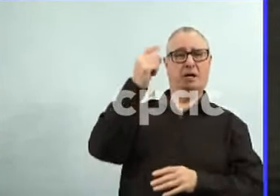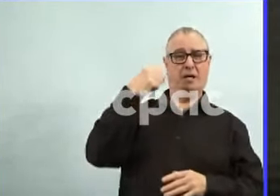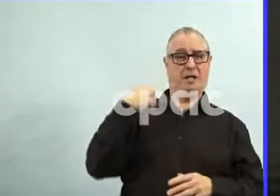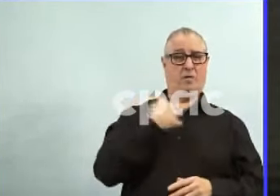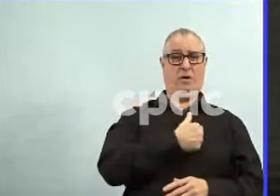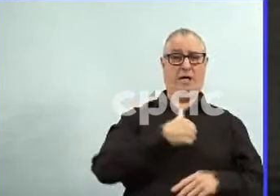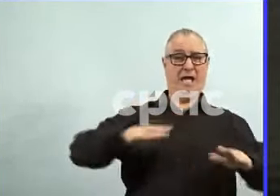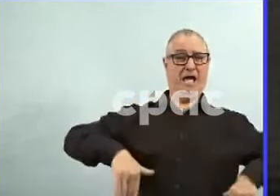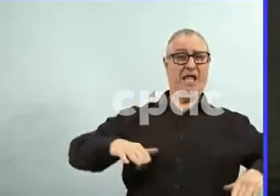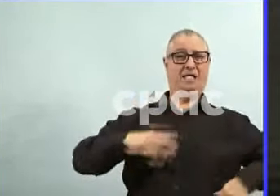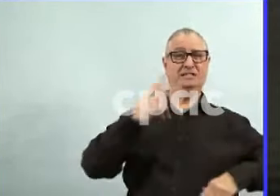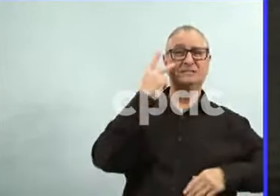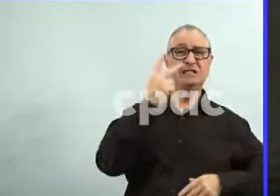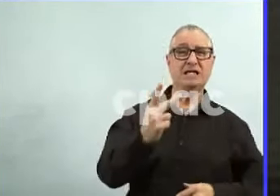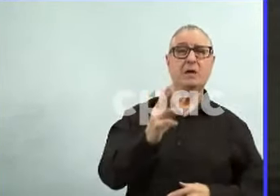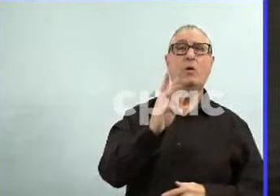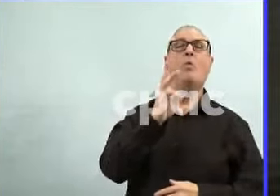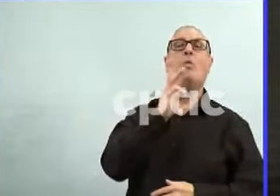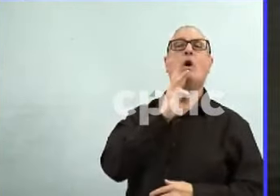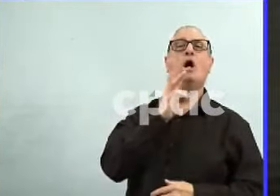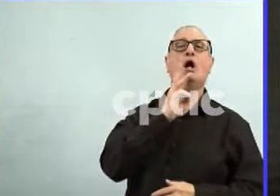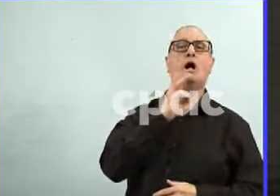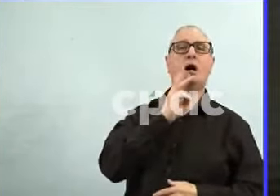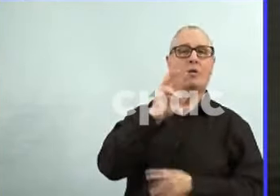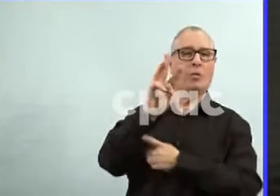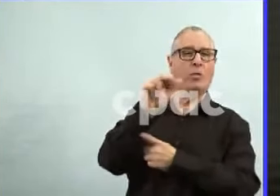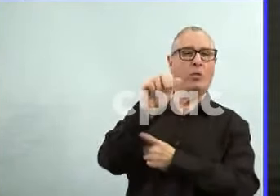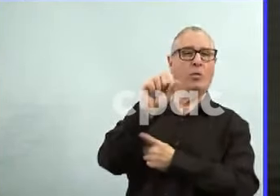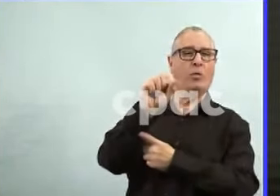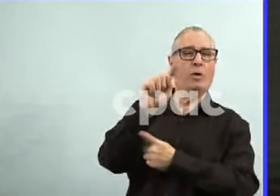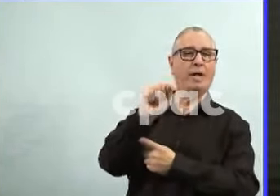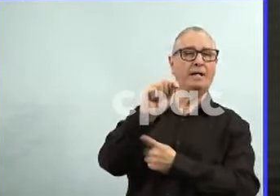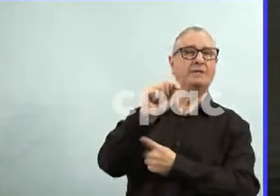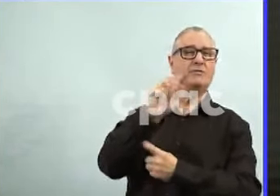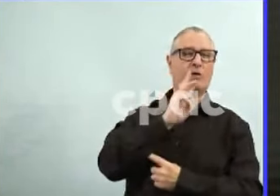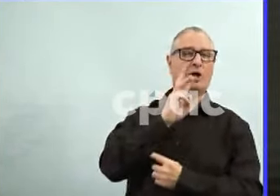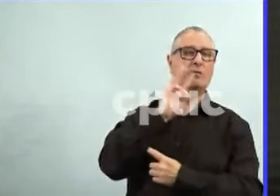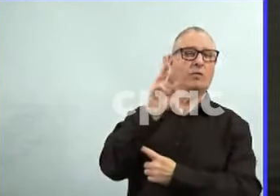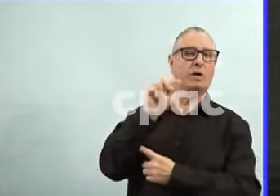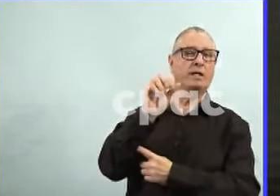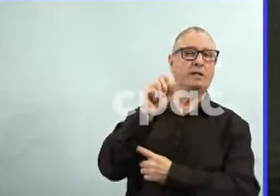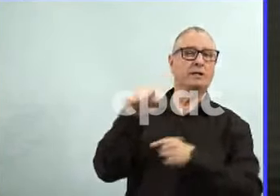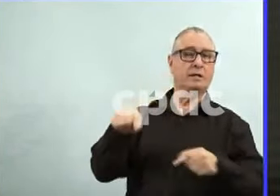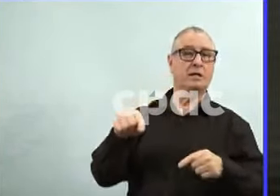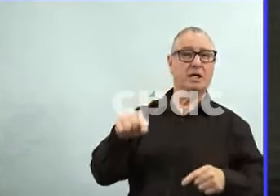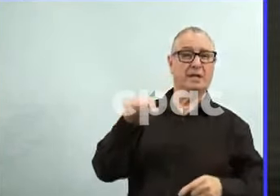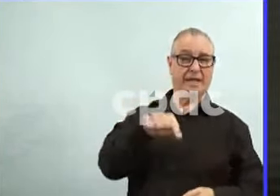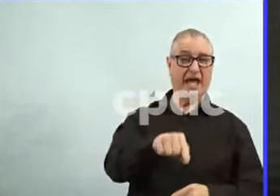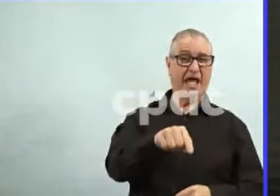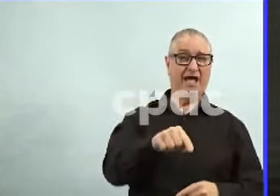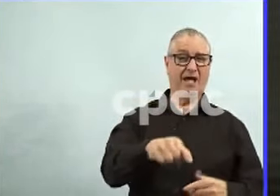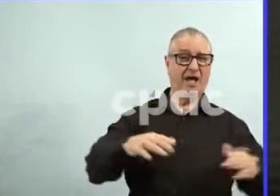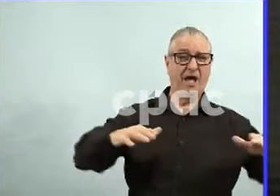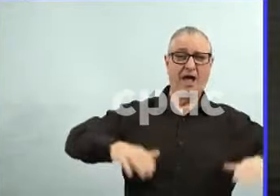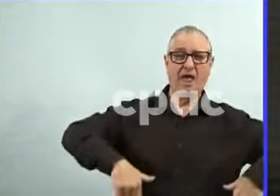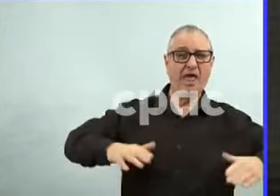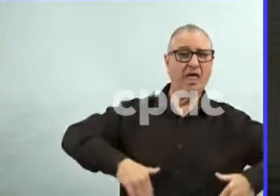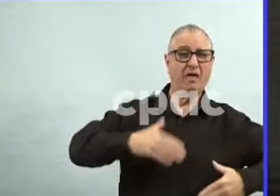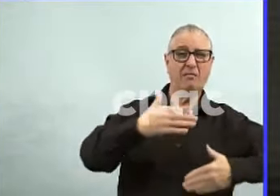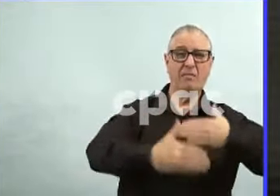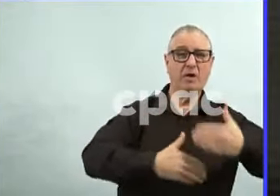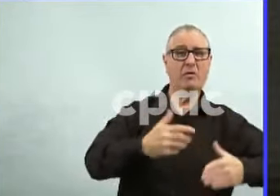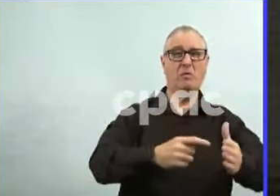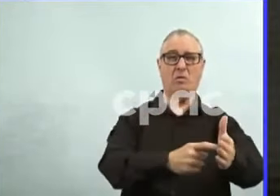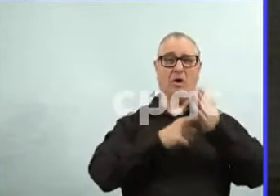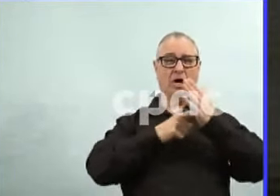aren't seeing modeling that shows us that these restrictions won't result in, you know, disastrous outcomes in hospitals.